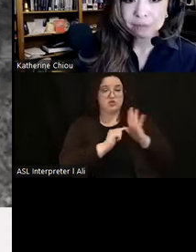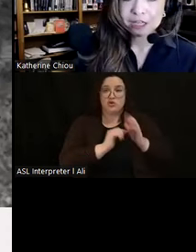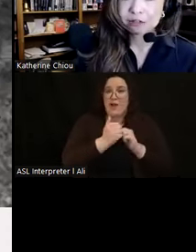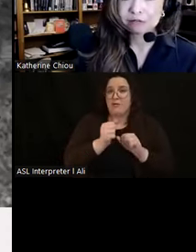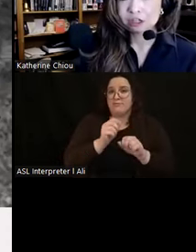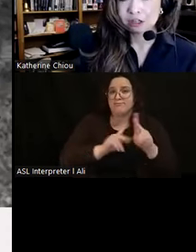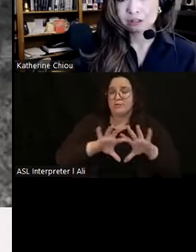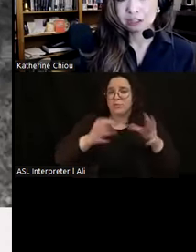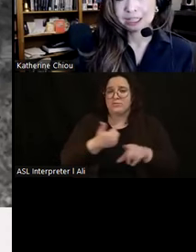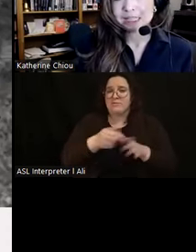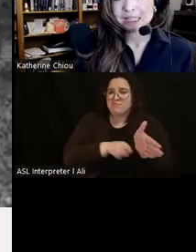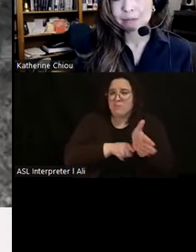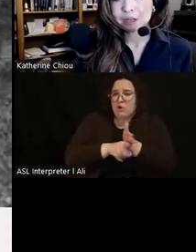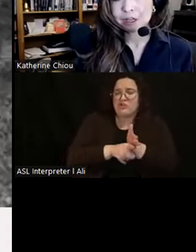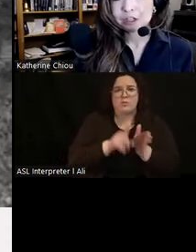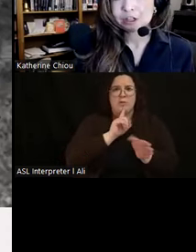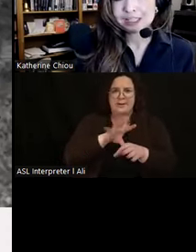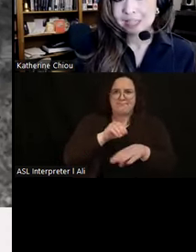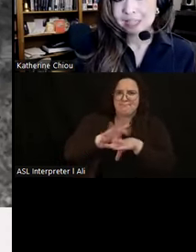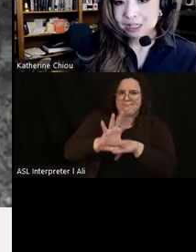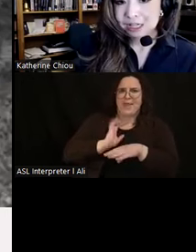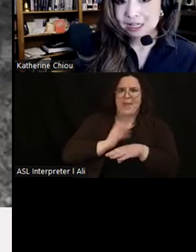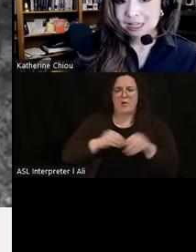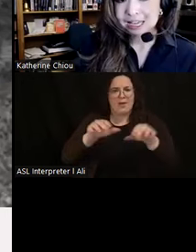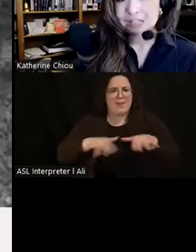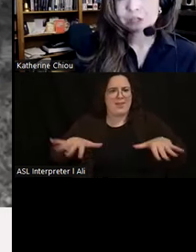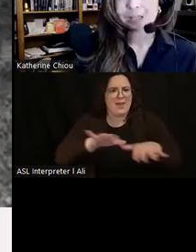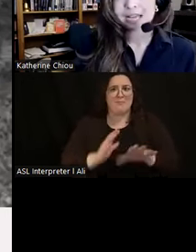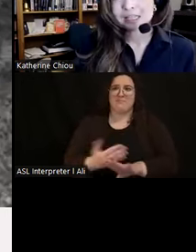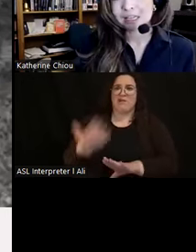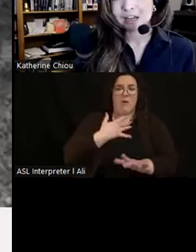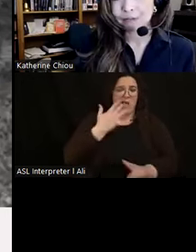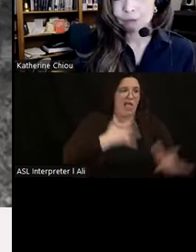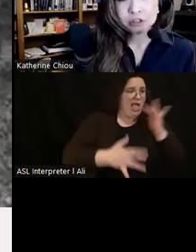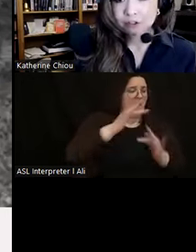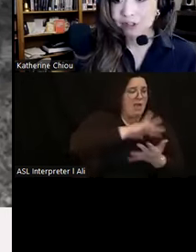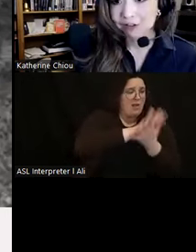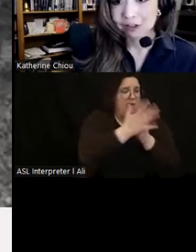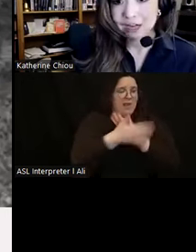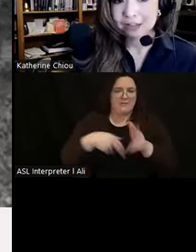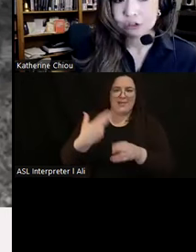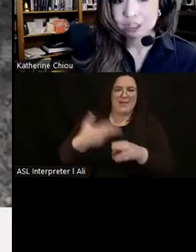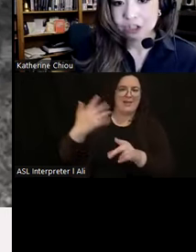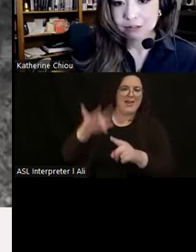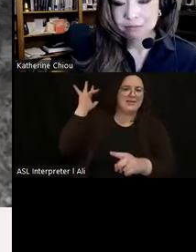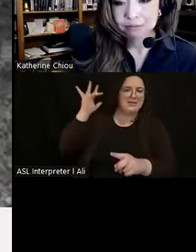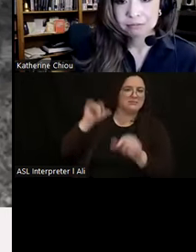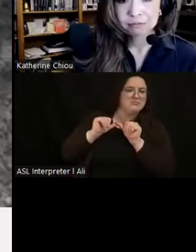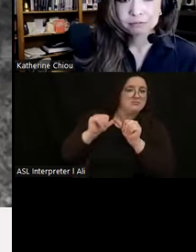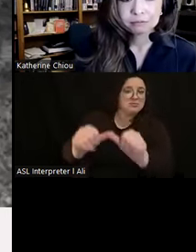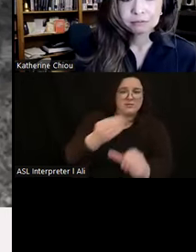have shaped and enriched our culinary landscape, turning scarcity into a legacy of wonderful flavor and tradition.